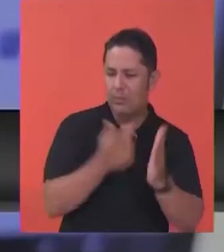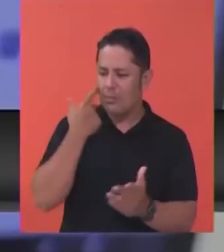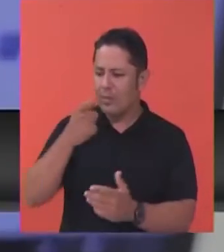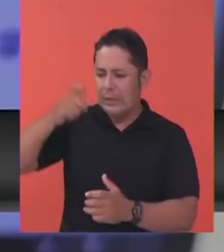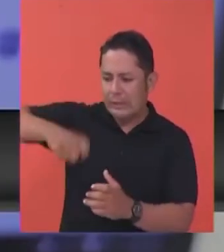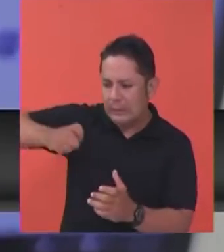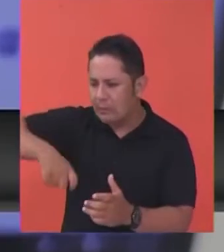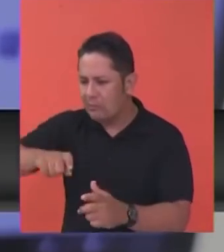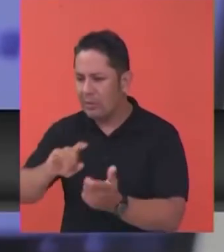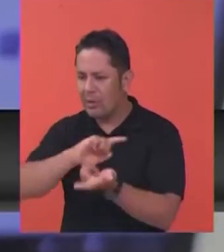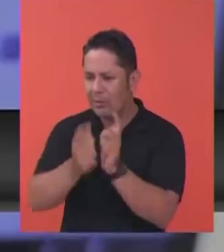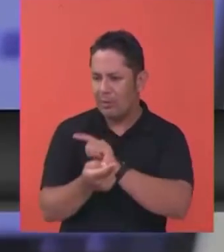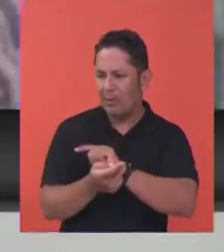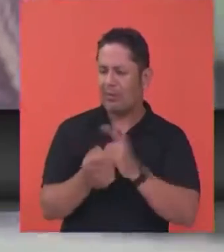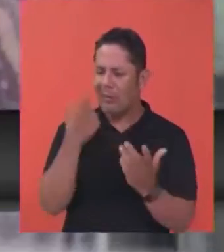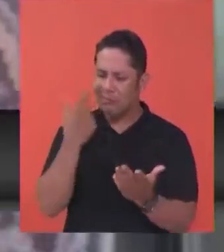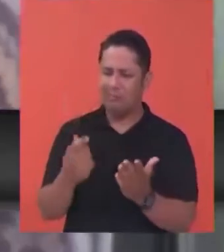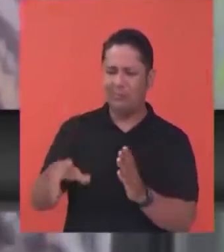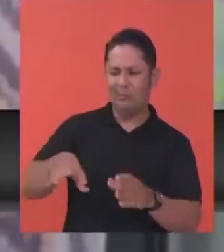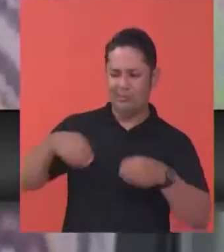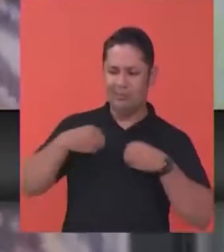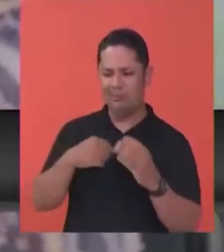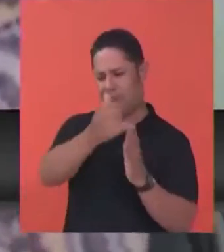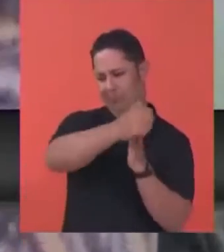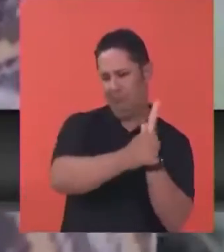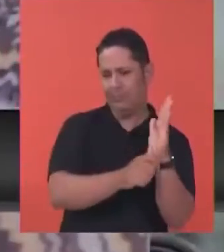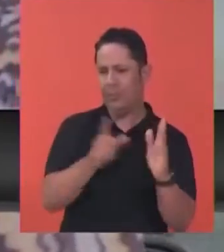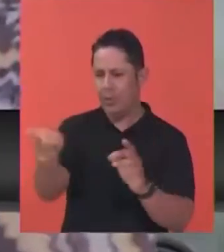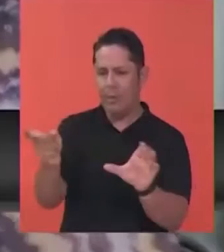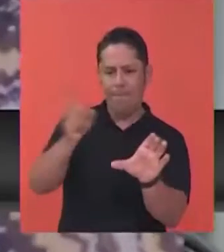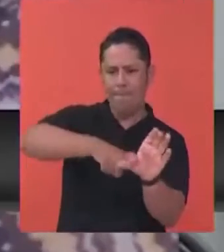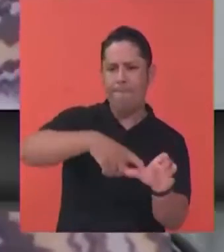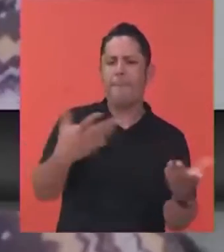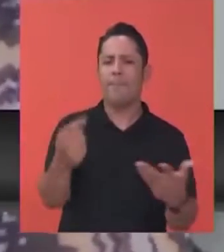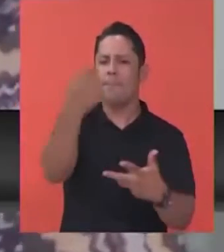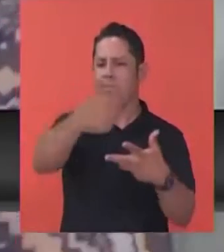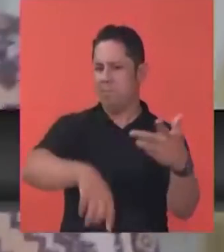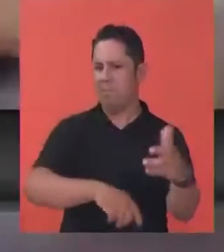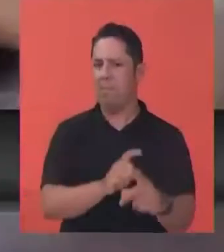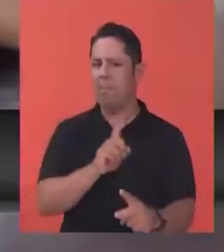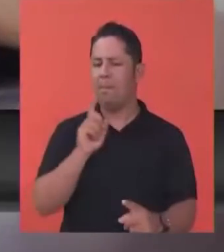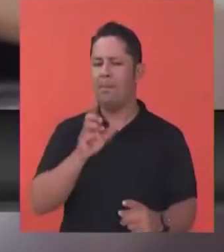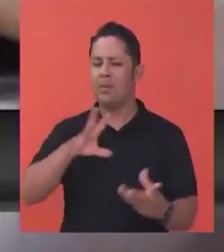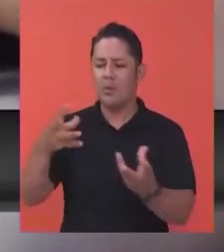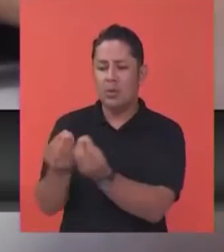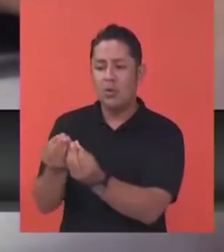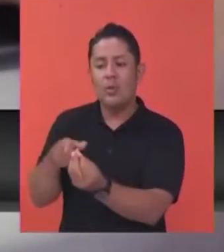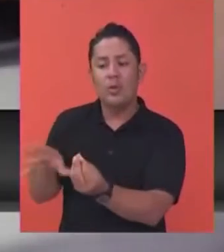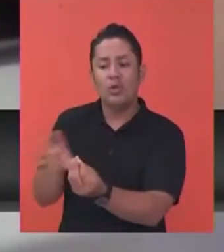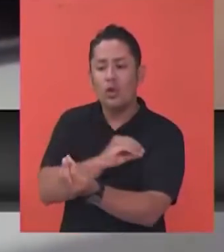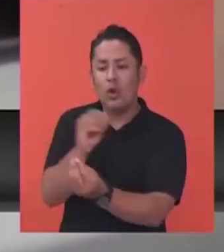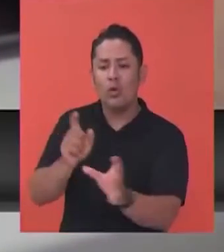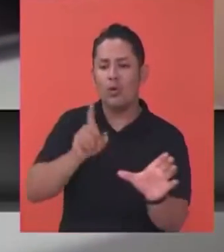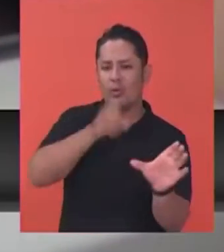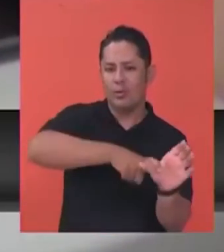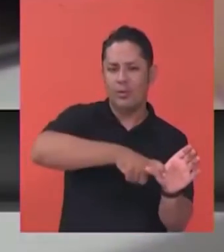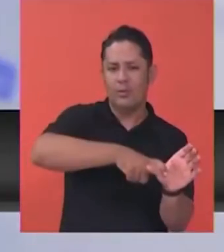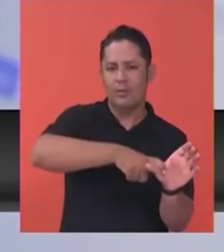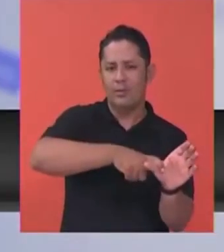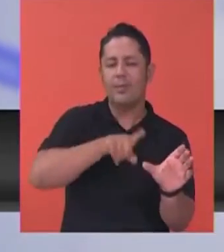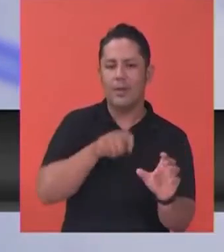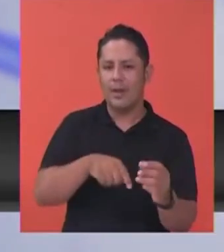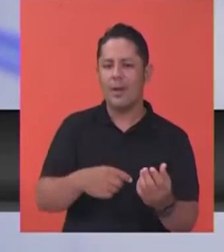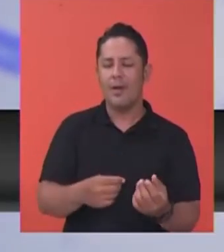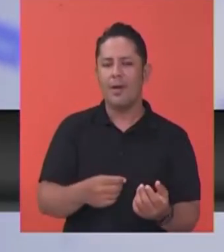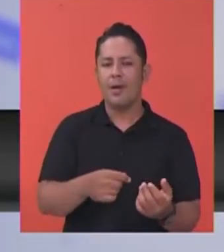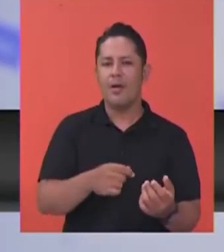market. To apply, you must follow the next steps. Our team members must register and have an active account on the apps.co website prior